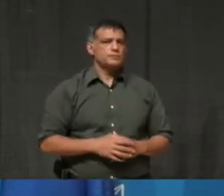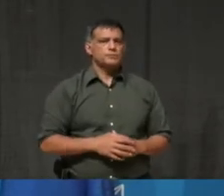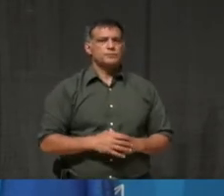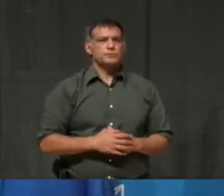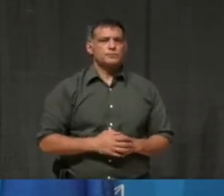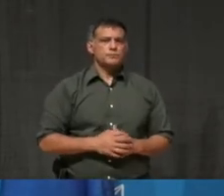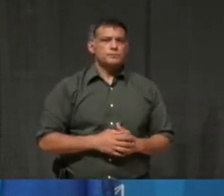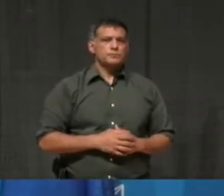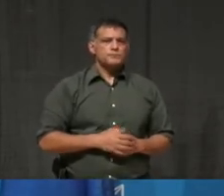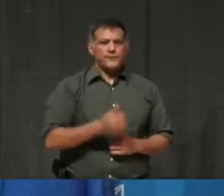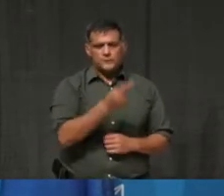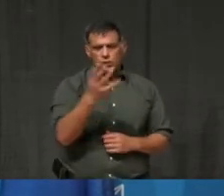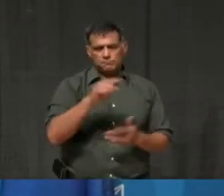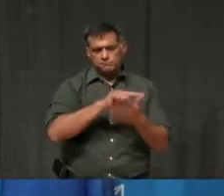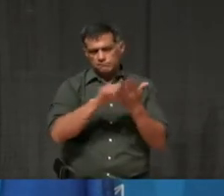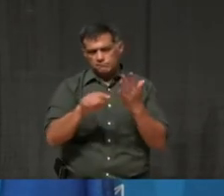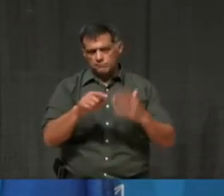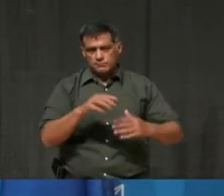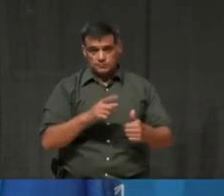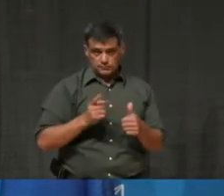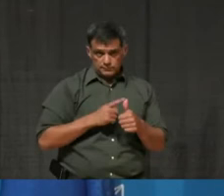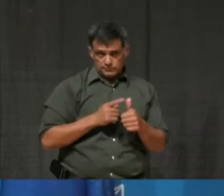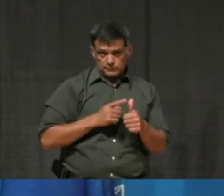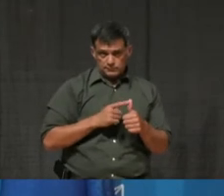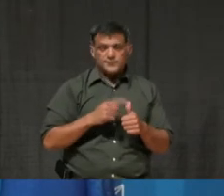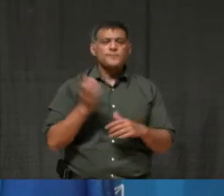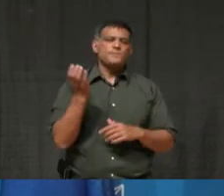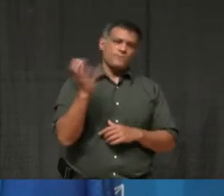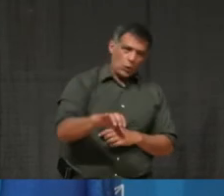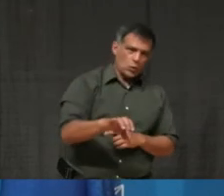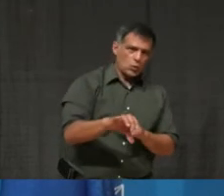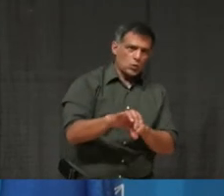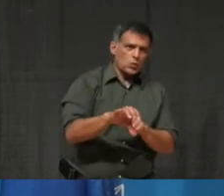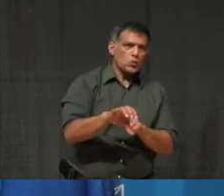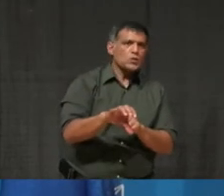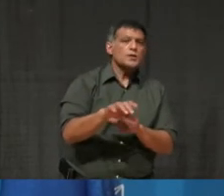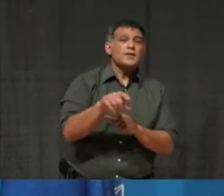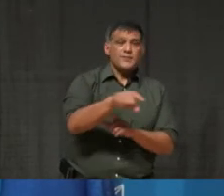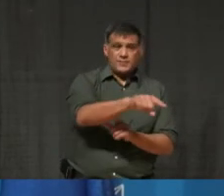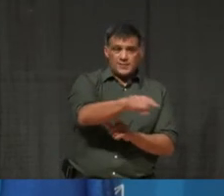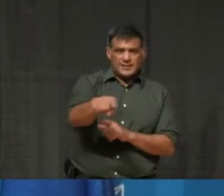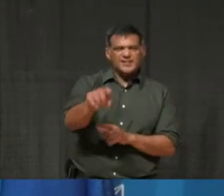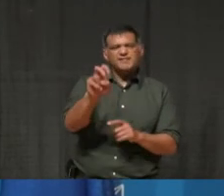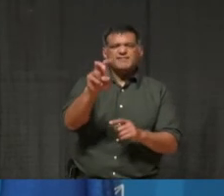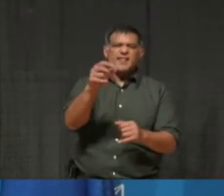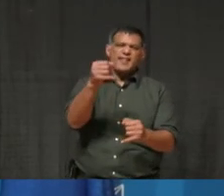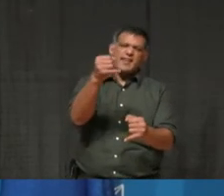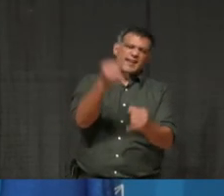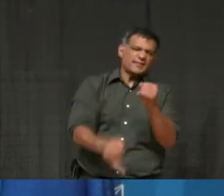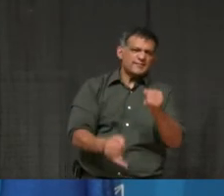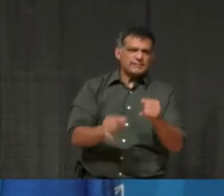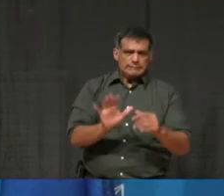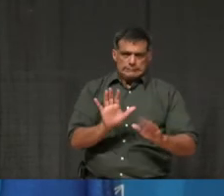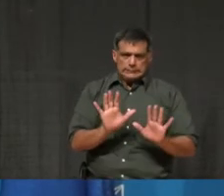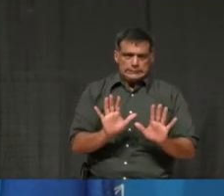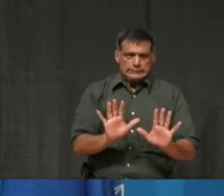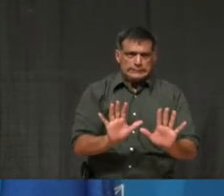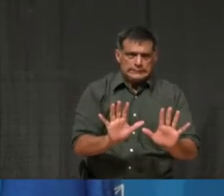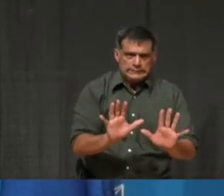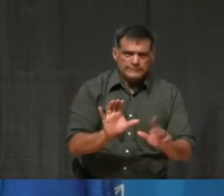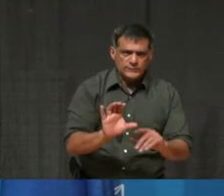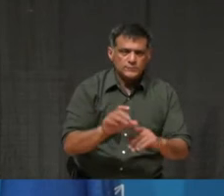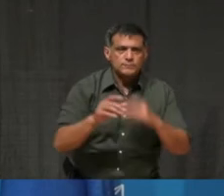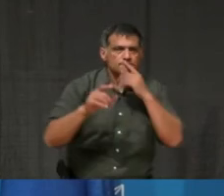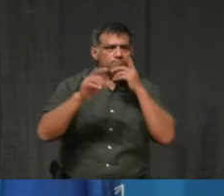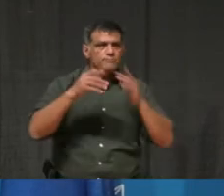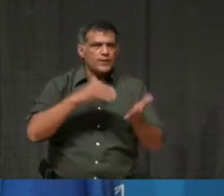A few things. First of all, enforcement, we usually tend to view as, as a bit of a last resort. You know, oftentimes we try to